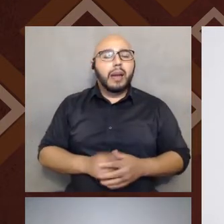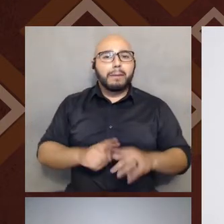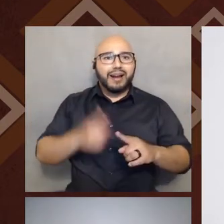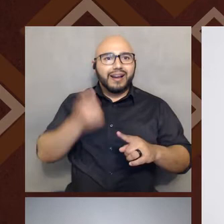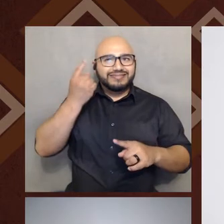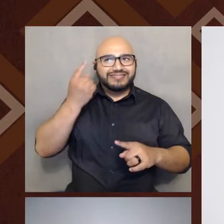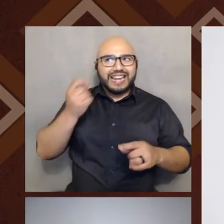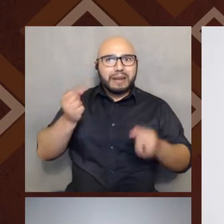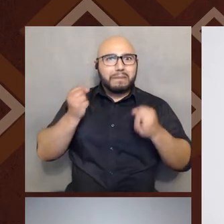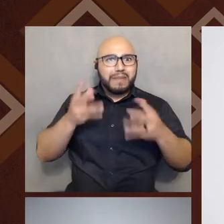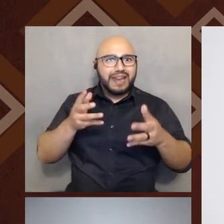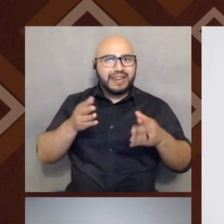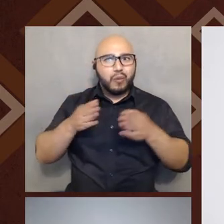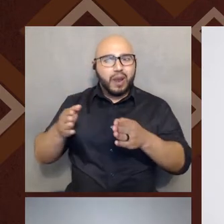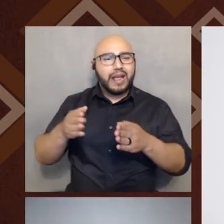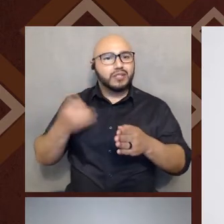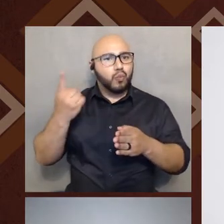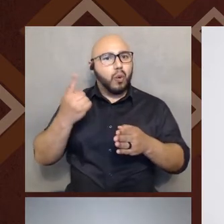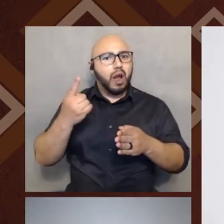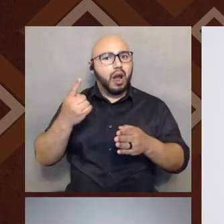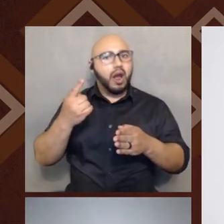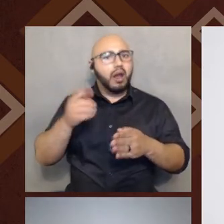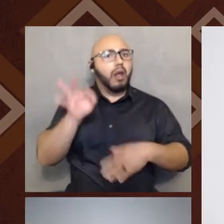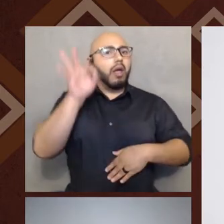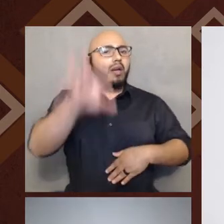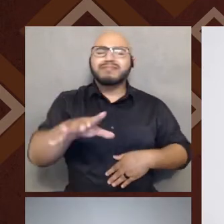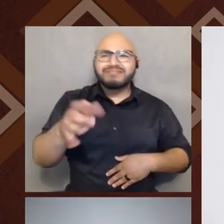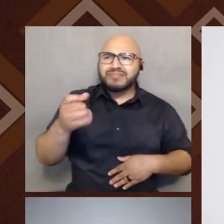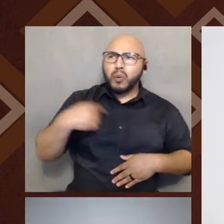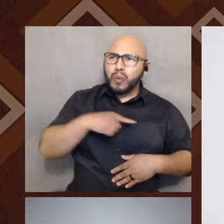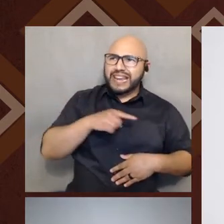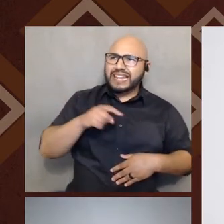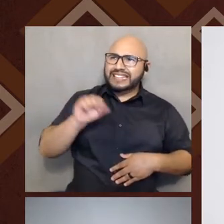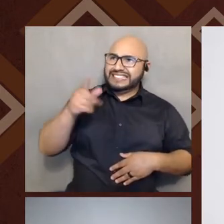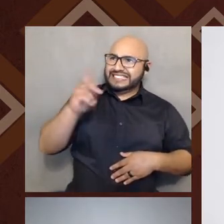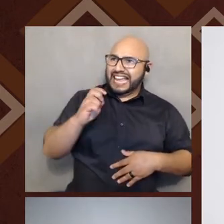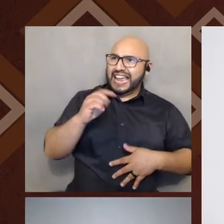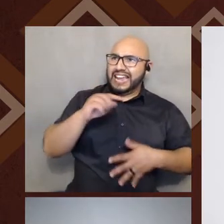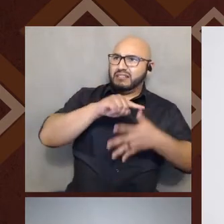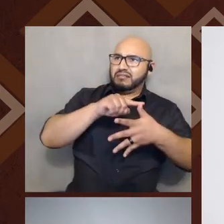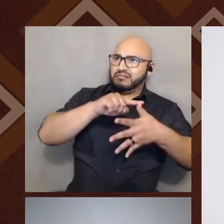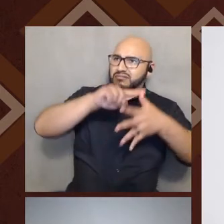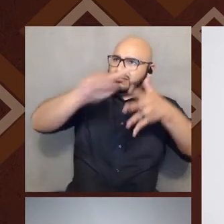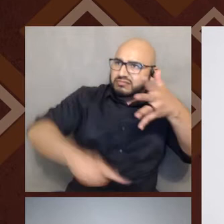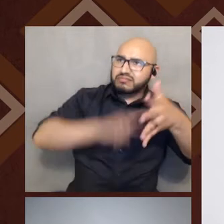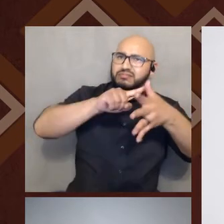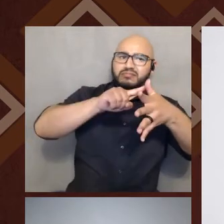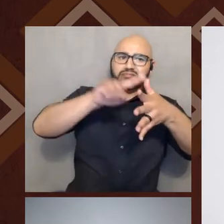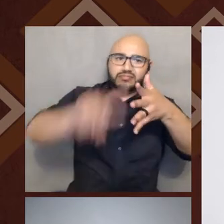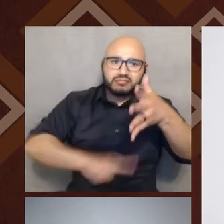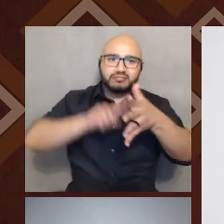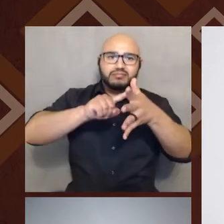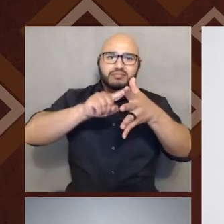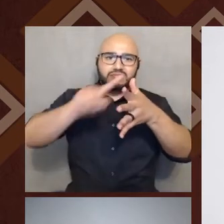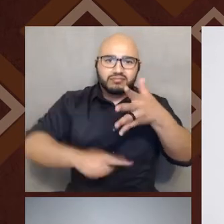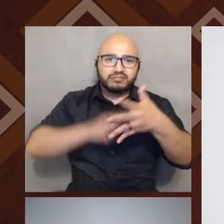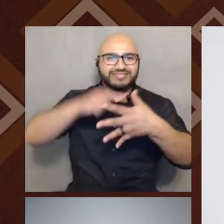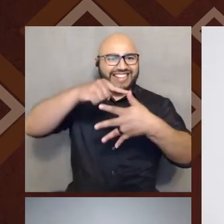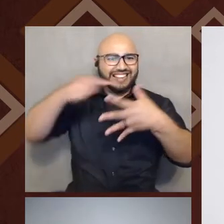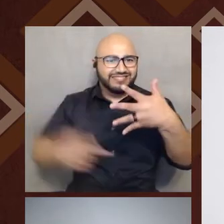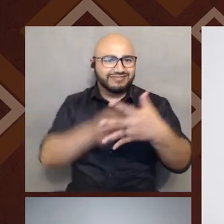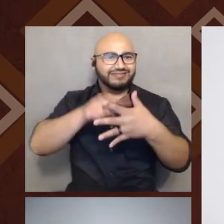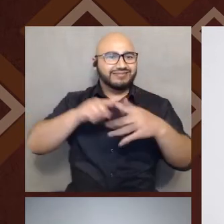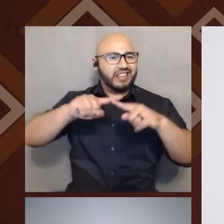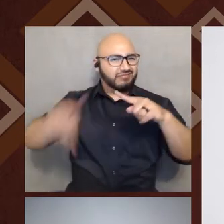constantly moving through these stages. Um, and this is from a lens that's looking at how to treat